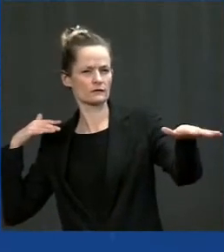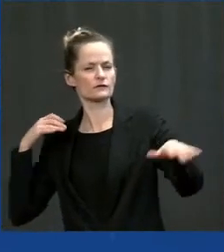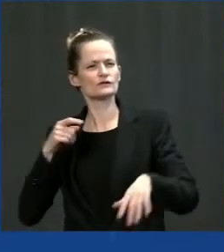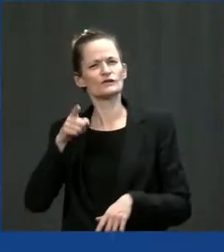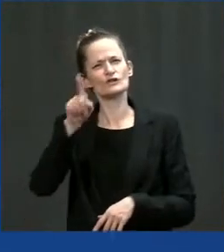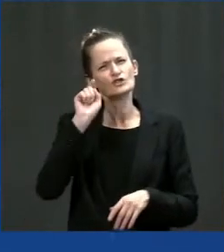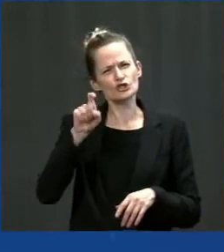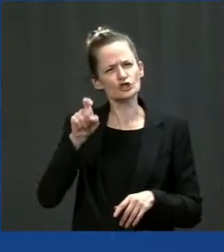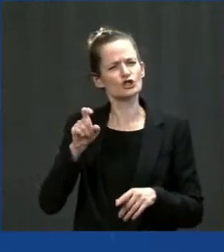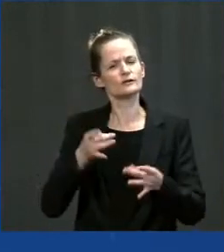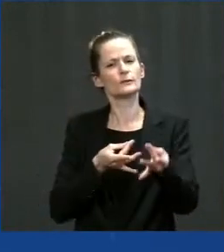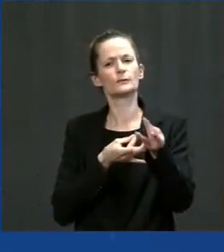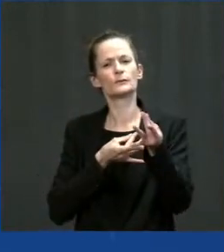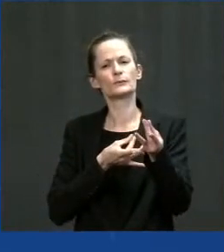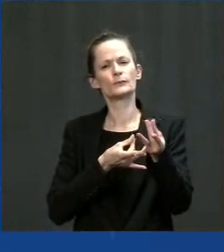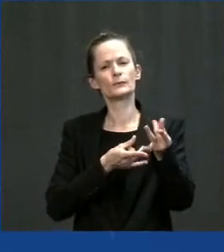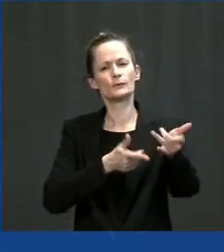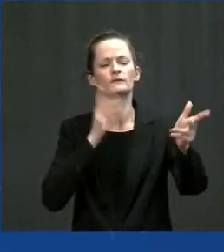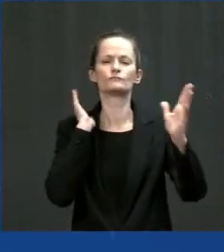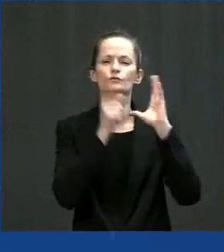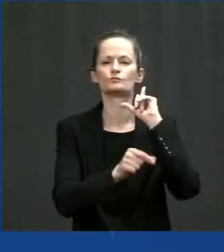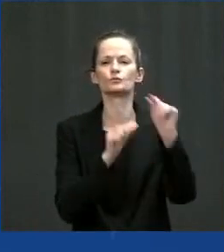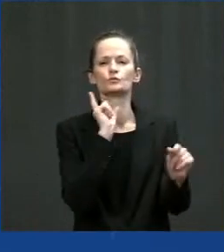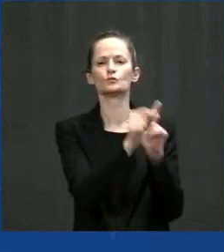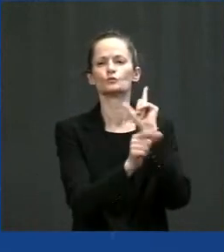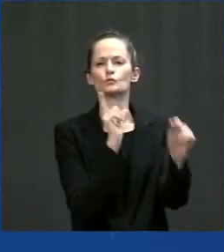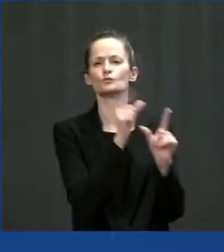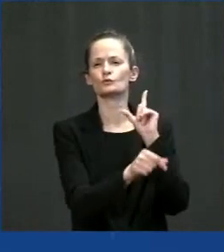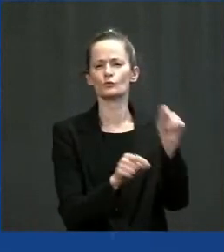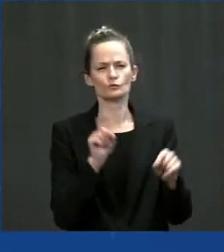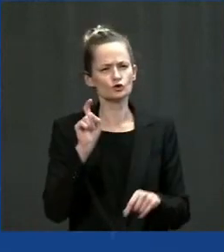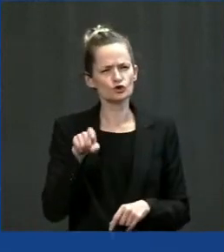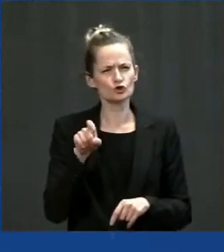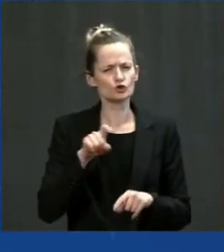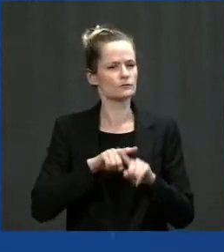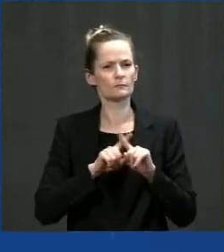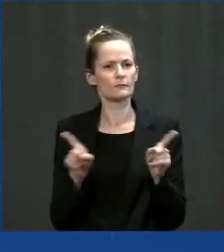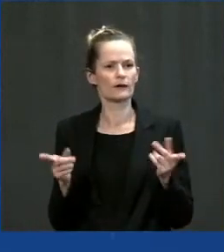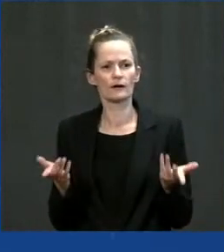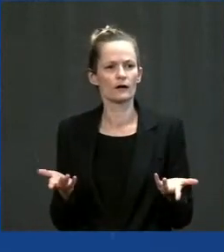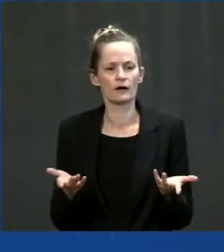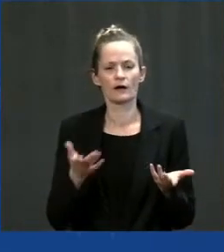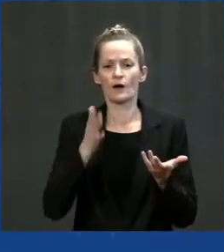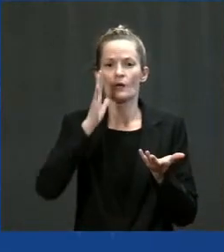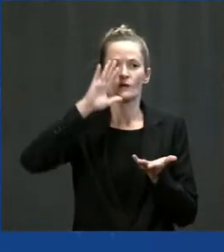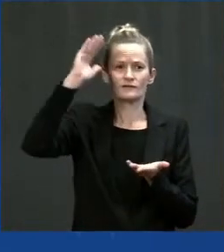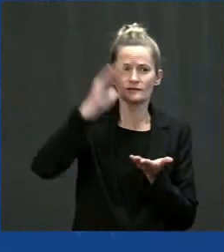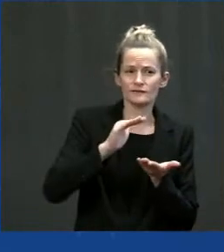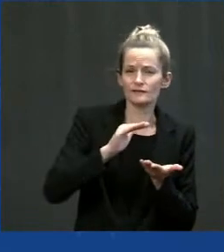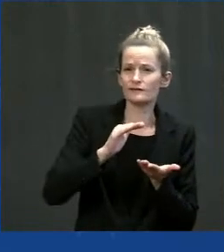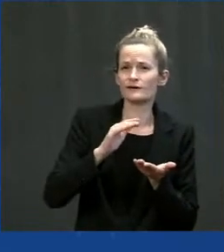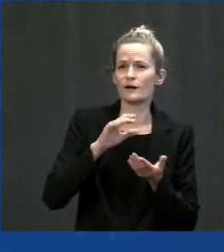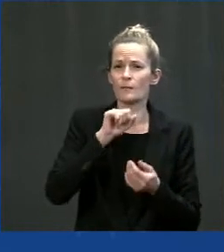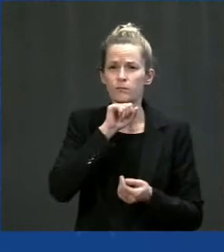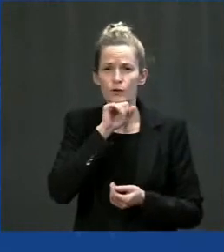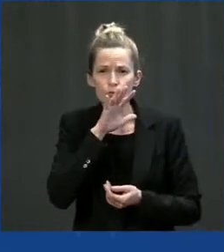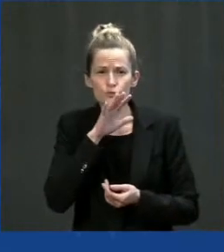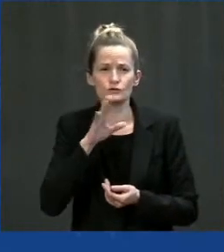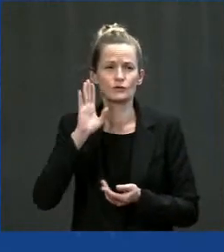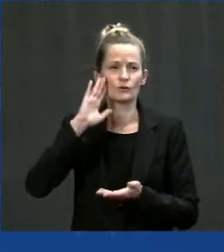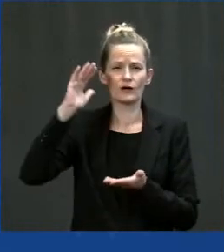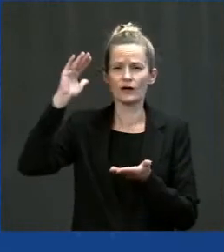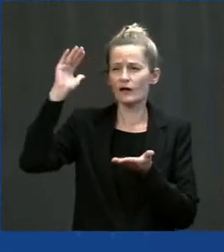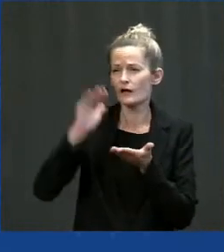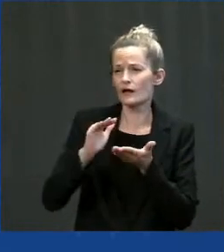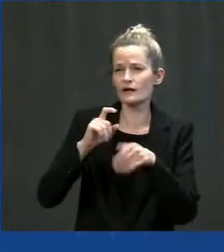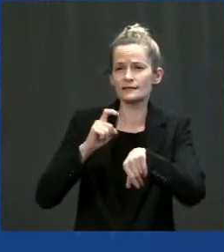and generating the ability to move safely and do it in a way that will significantly increase business opportunities and the like. So